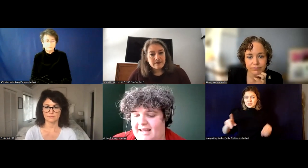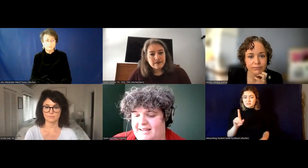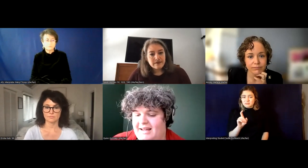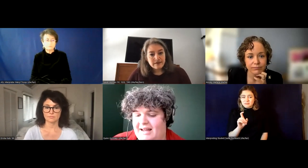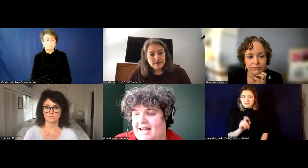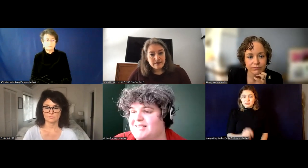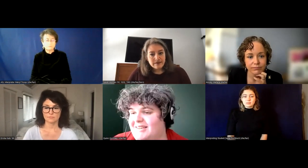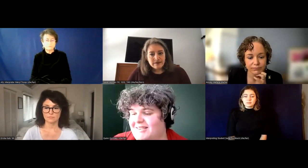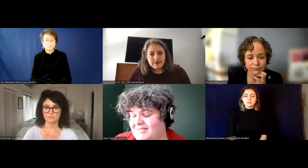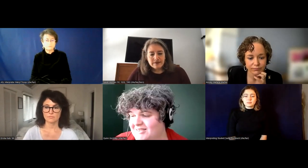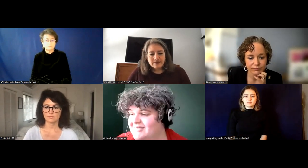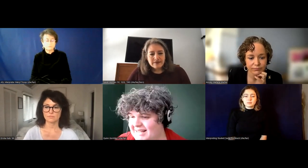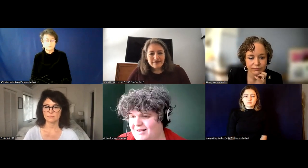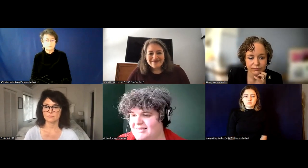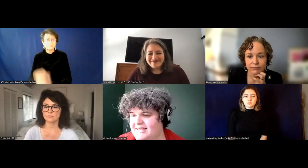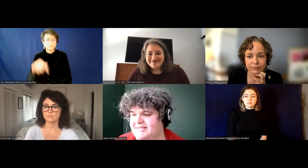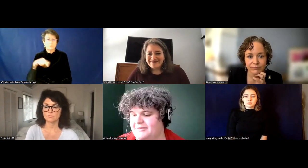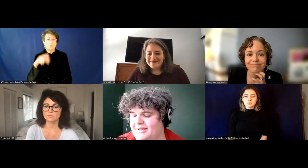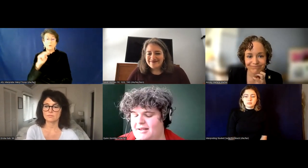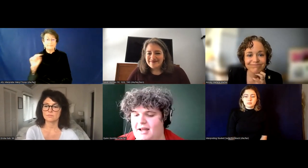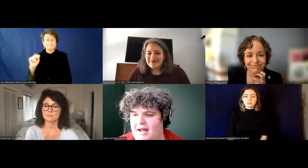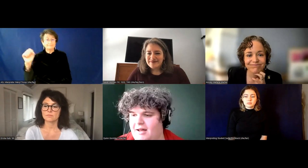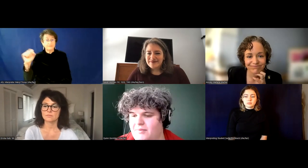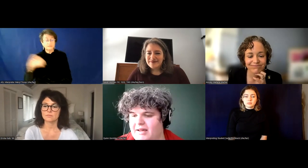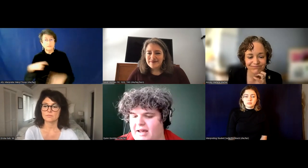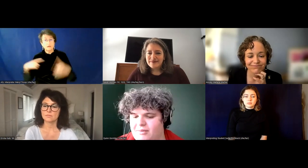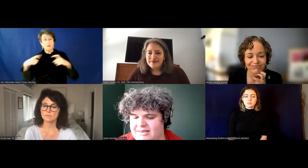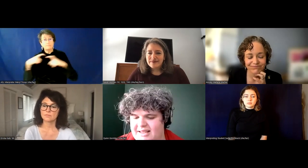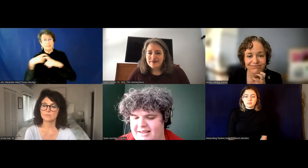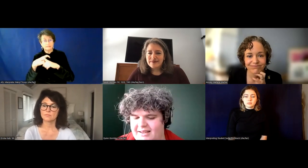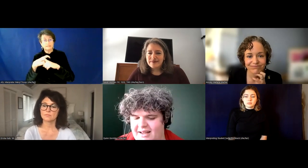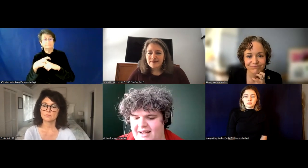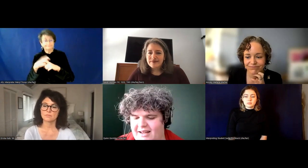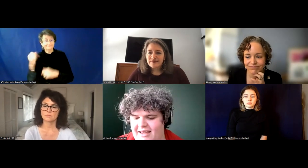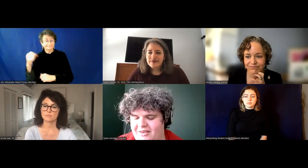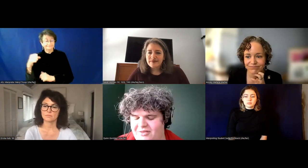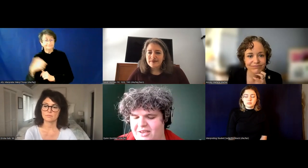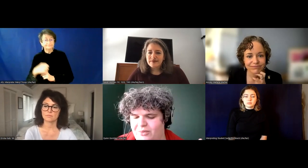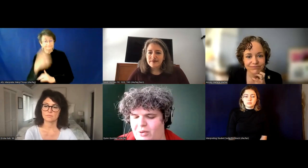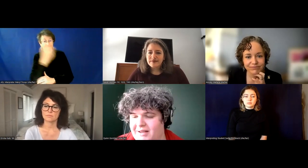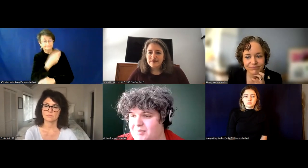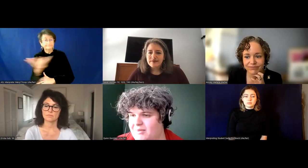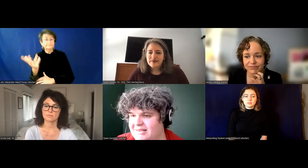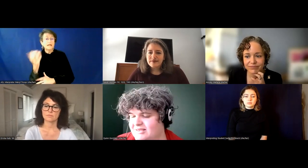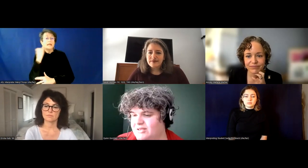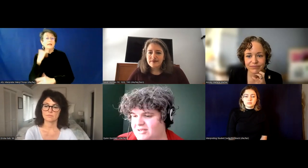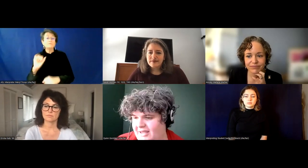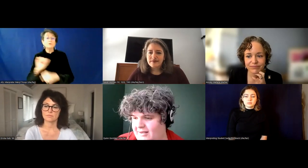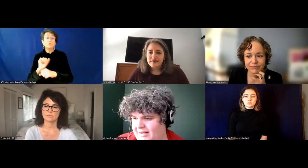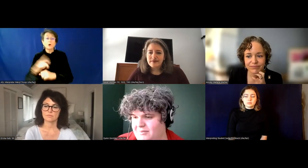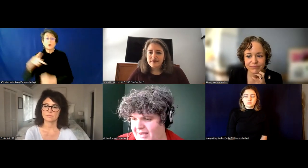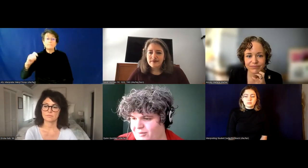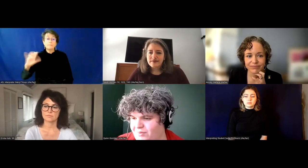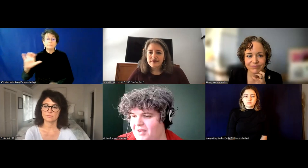Yeah, absolutely. There's a lot of complexity to it. Um, I, I will say, uh, if you work in a public school